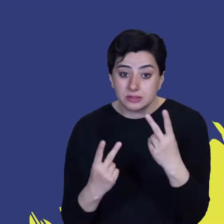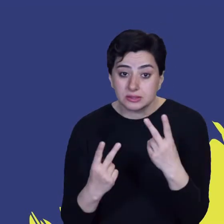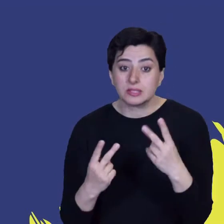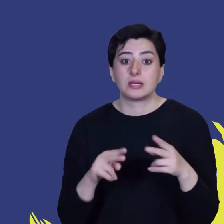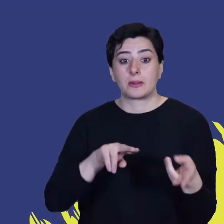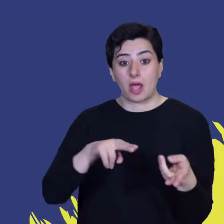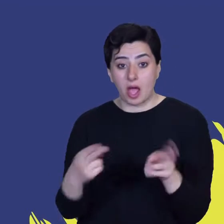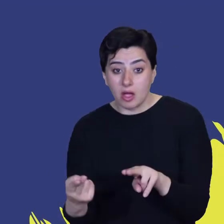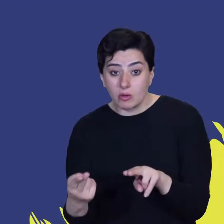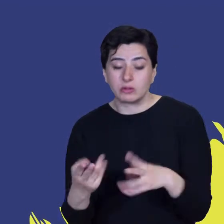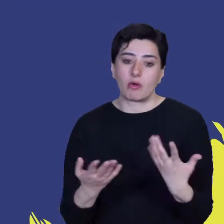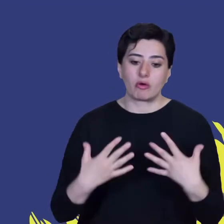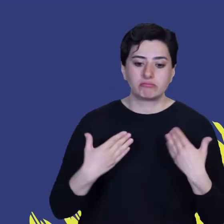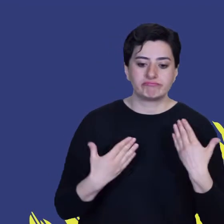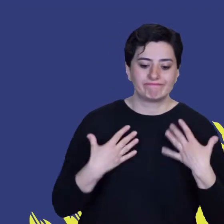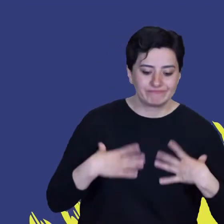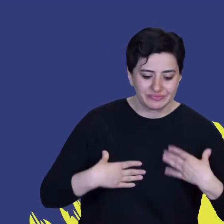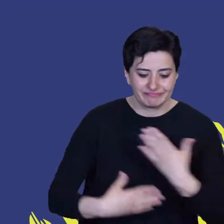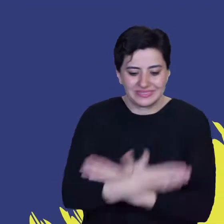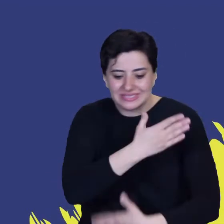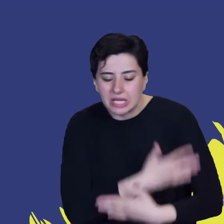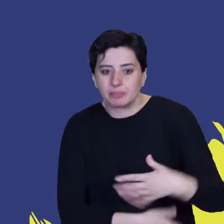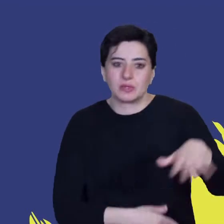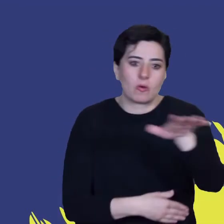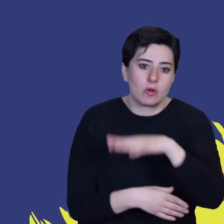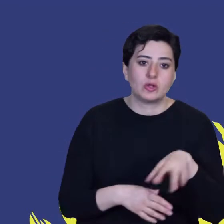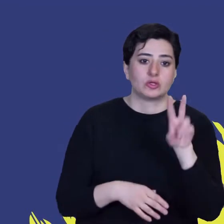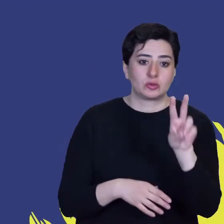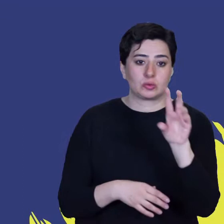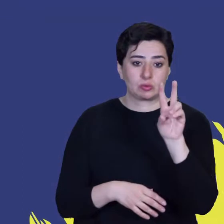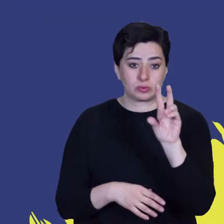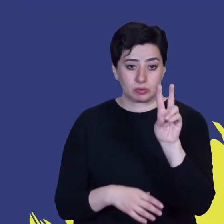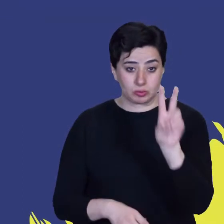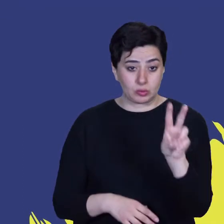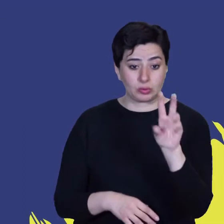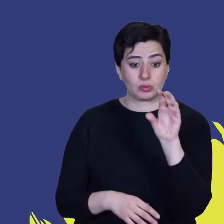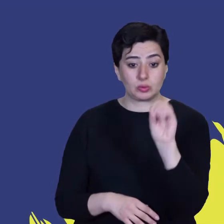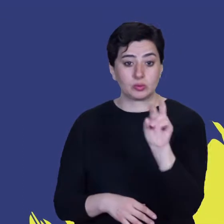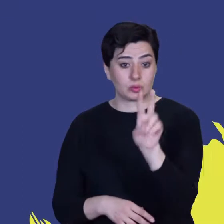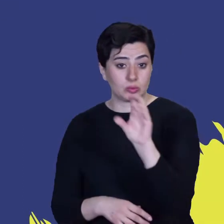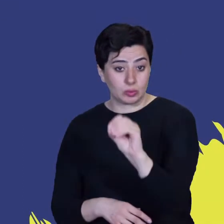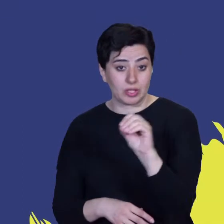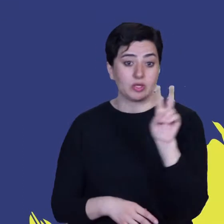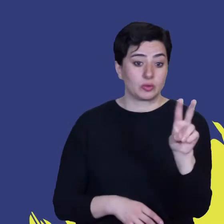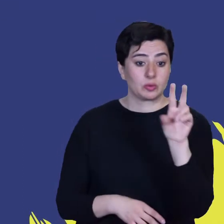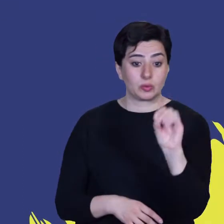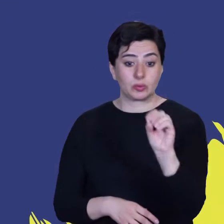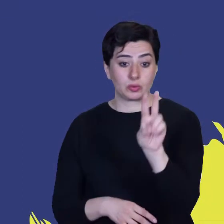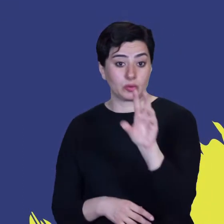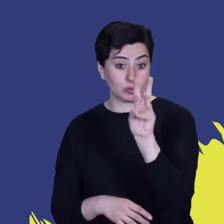people die out of every 100,000 people in 2020-230 compared to 2005